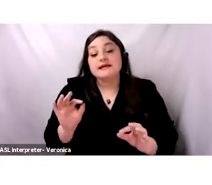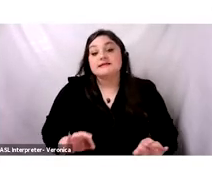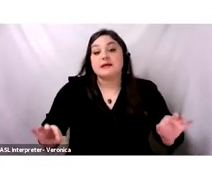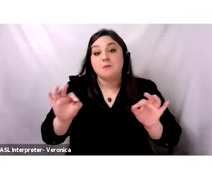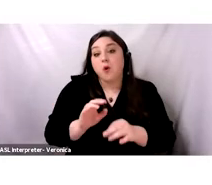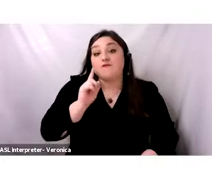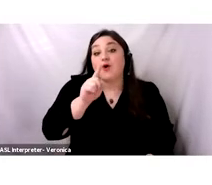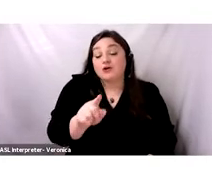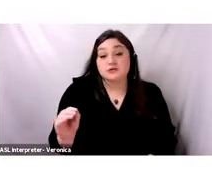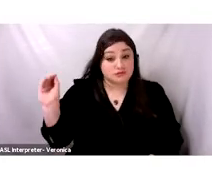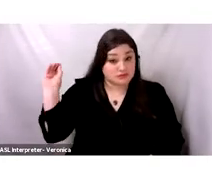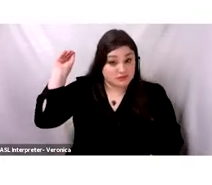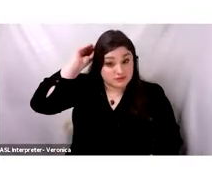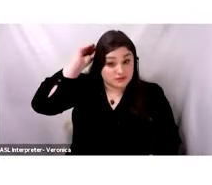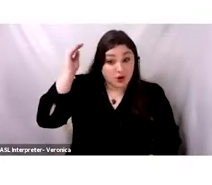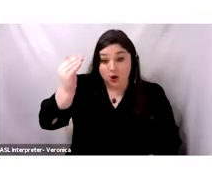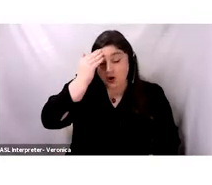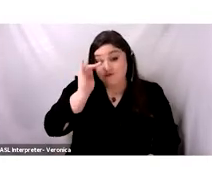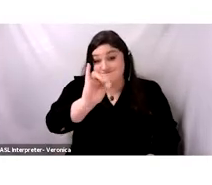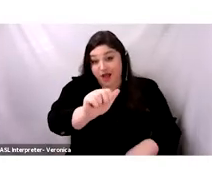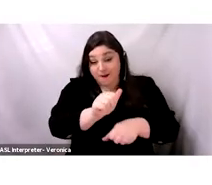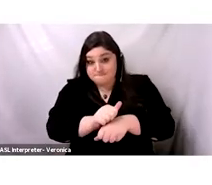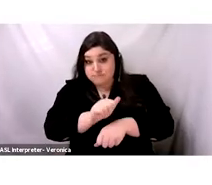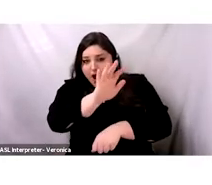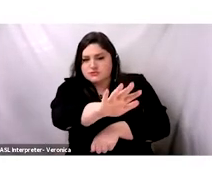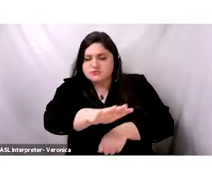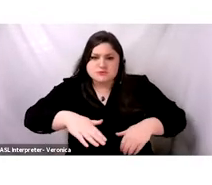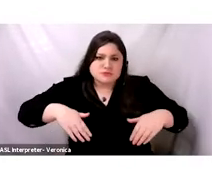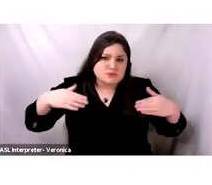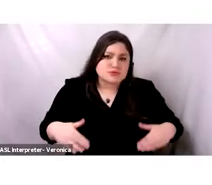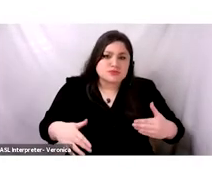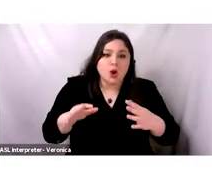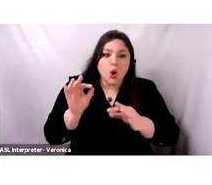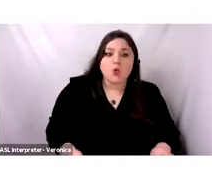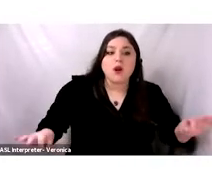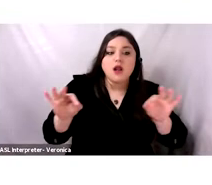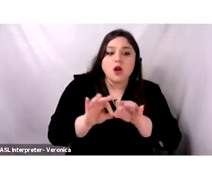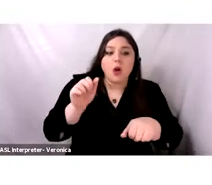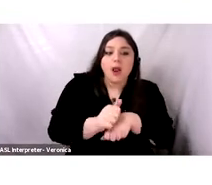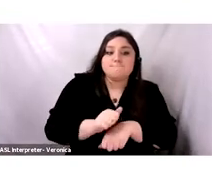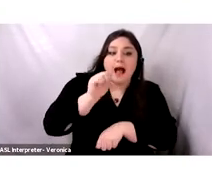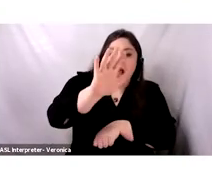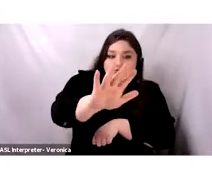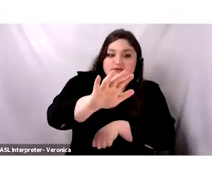is one of the most important mountains in the Middle East. It's Jabal al-Sheikh, or Mount Haramun.